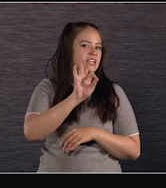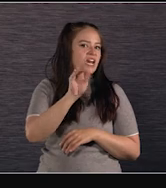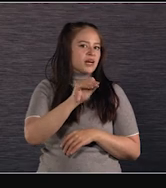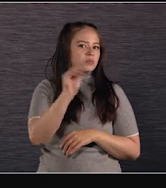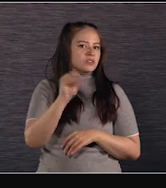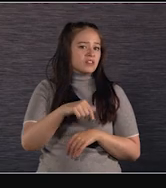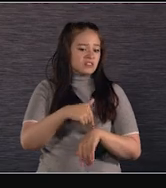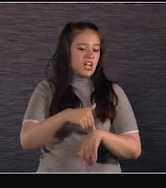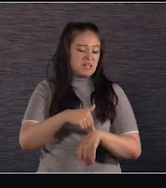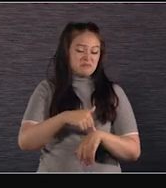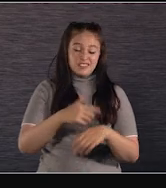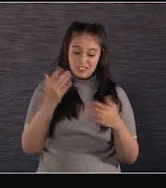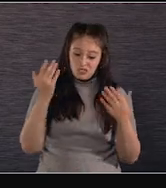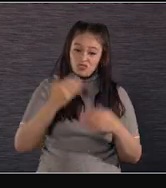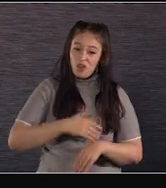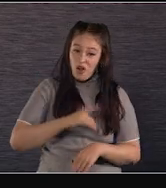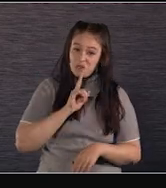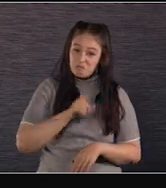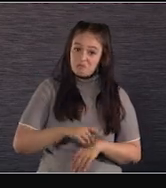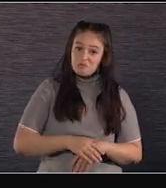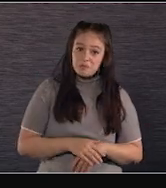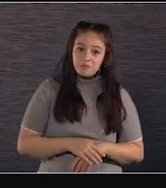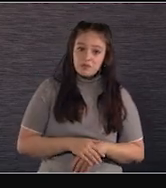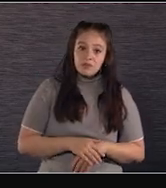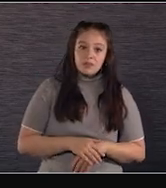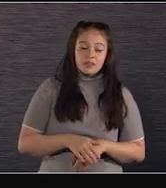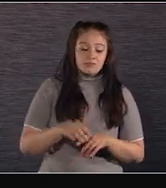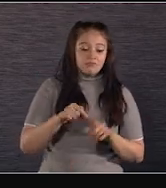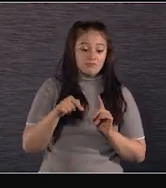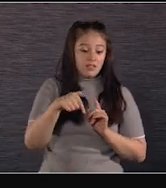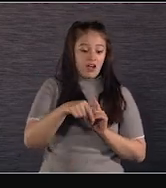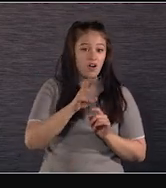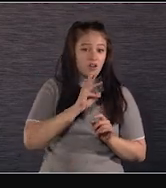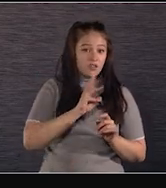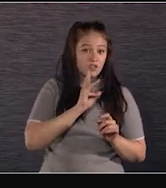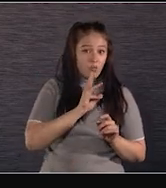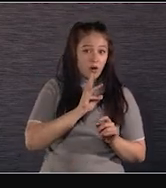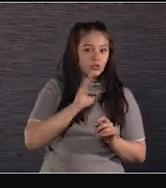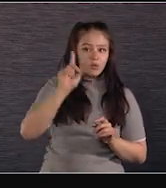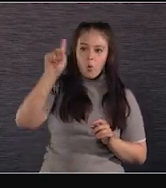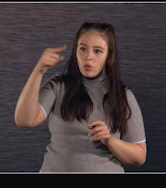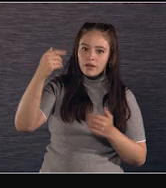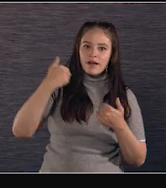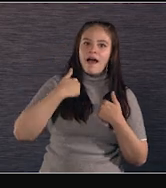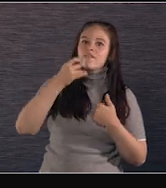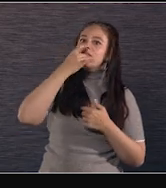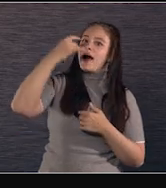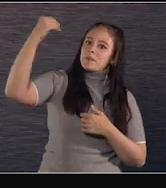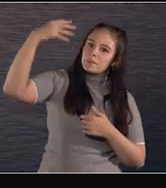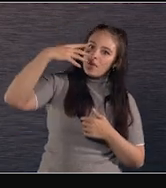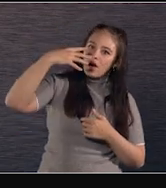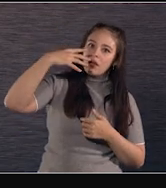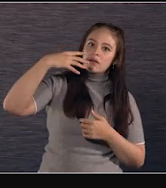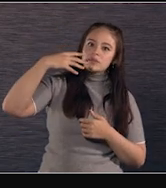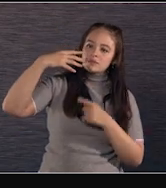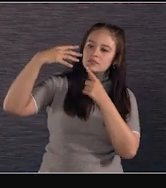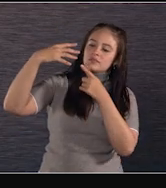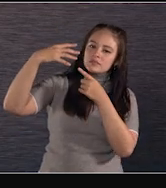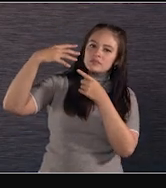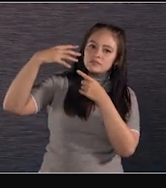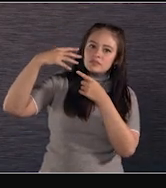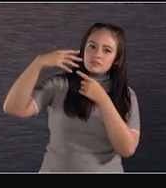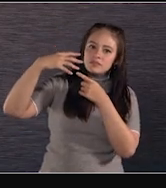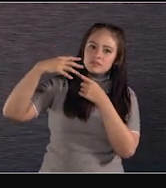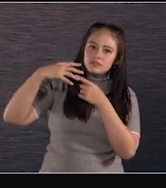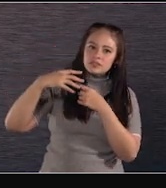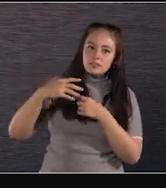environments. We don't often have a motivation for a light source underwater, other than surface lighting. It's always the god light, and there